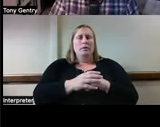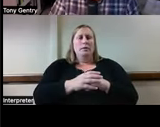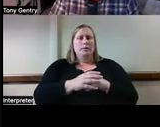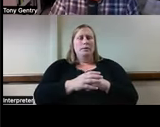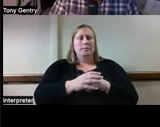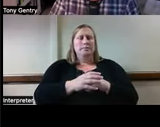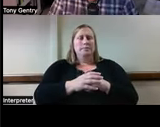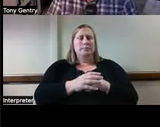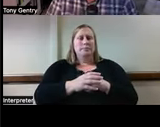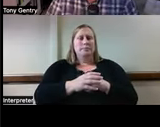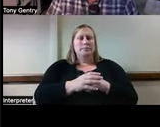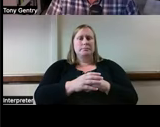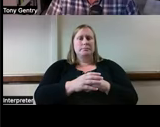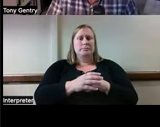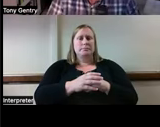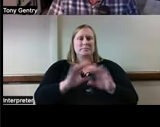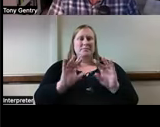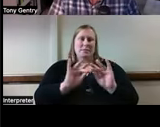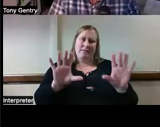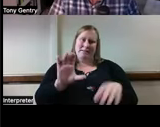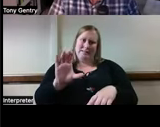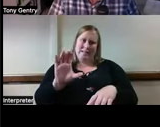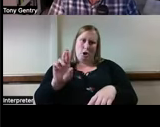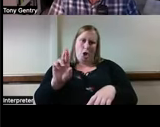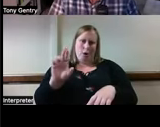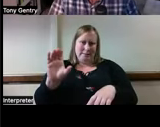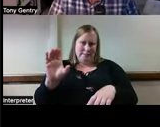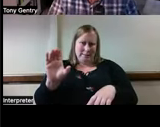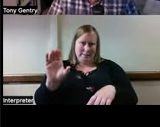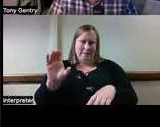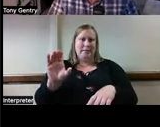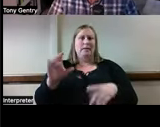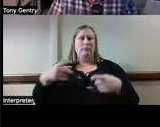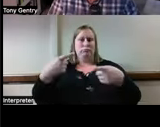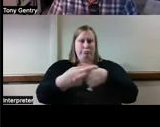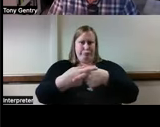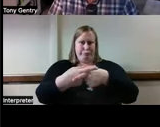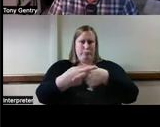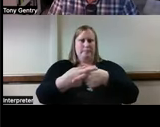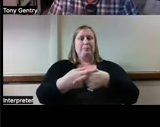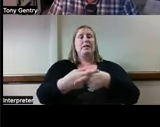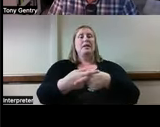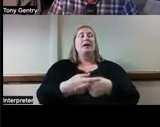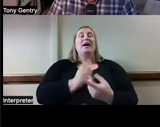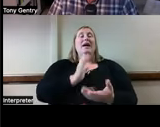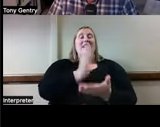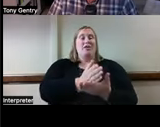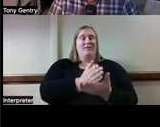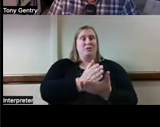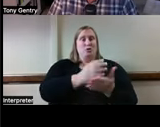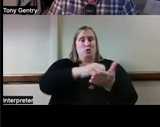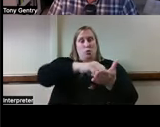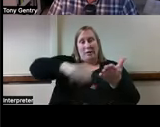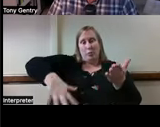there's a very obvious CRC, smart home intersection, that has to do with interventions to remove environmental